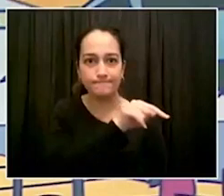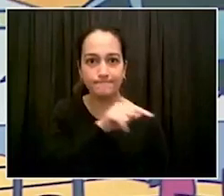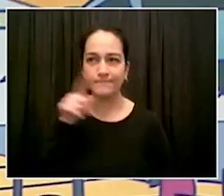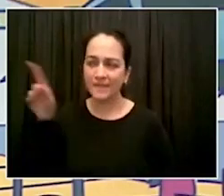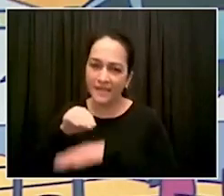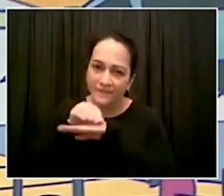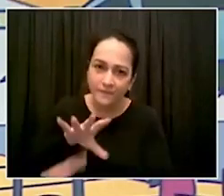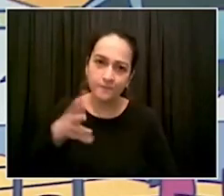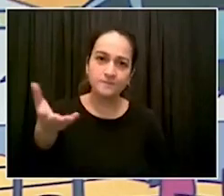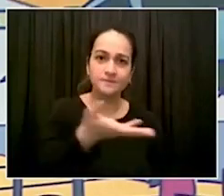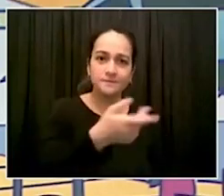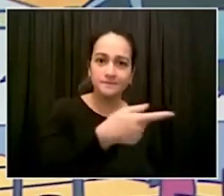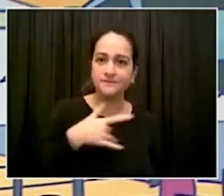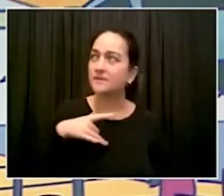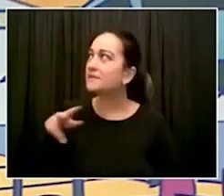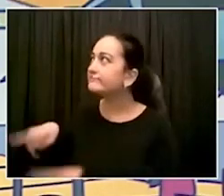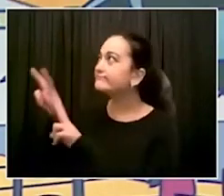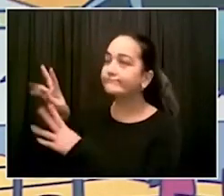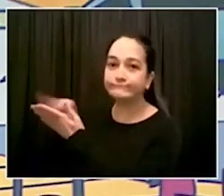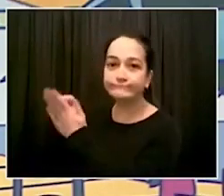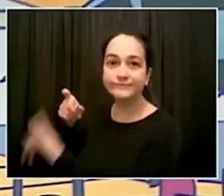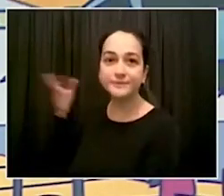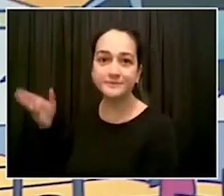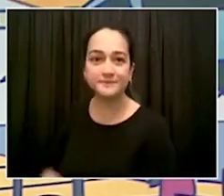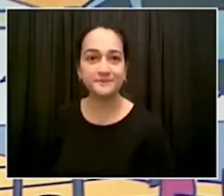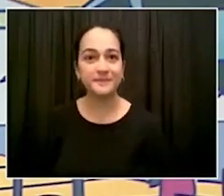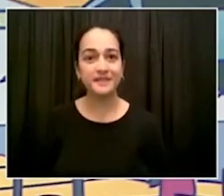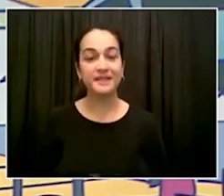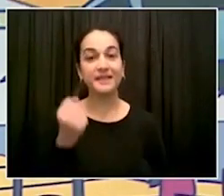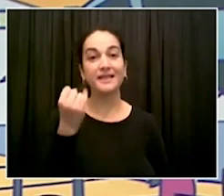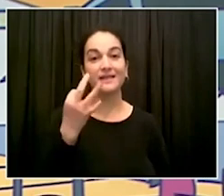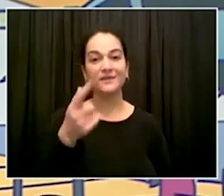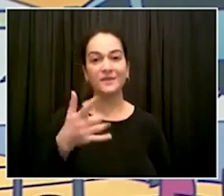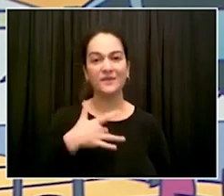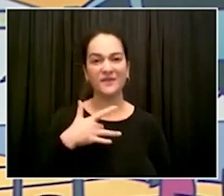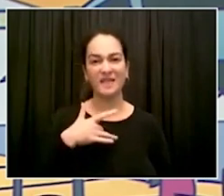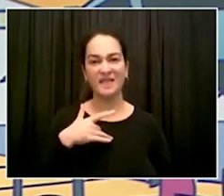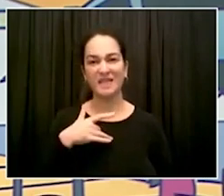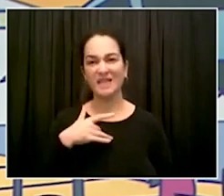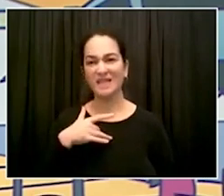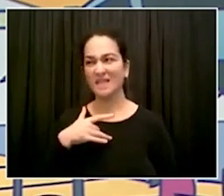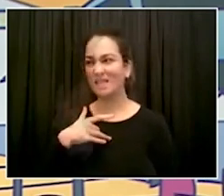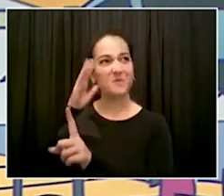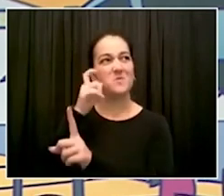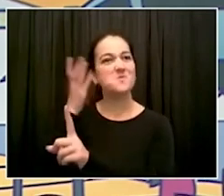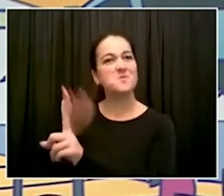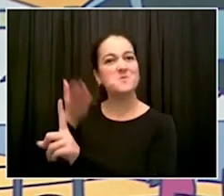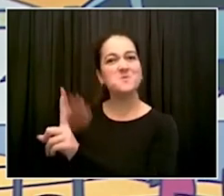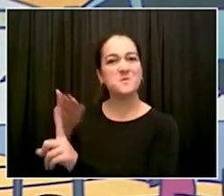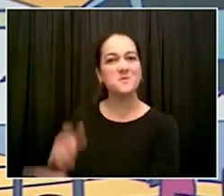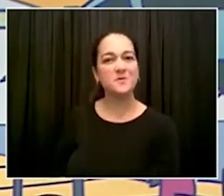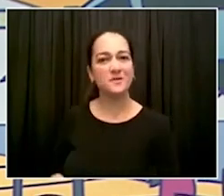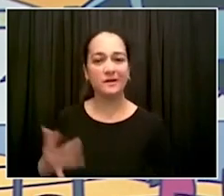George Clinton and everyone around him changed American music profoundly and for the better, opened up a world of possibilities, and